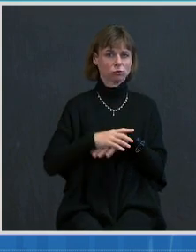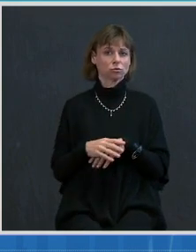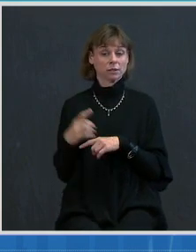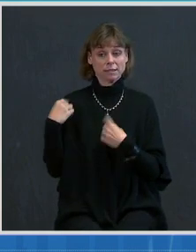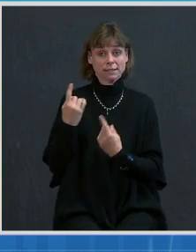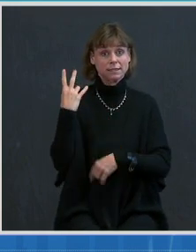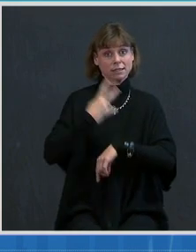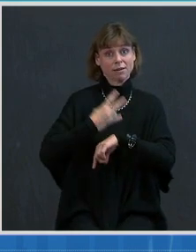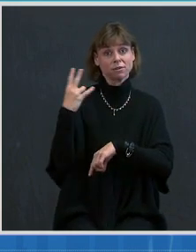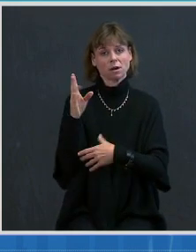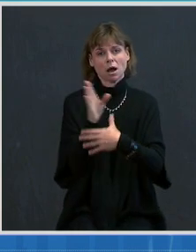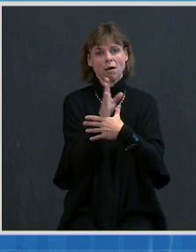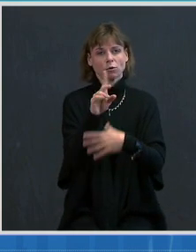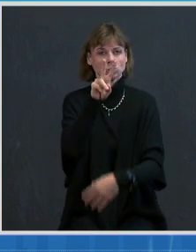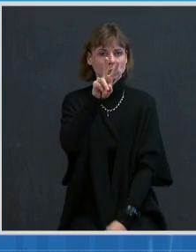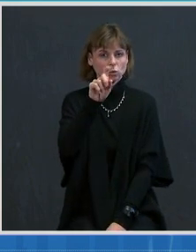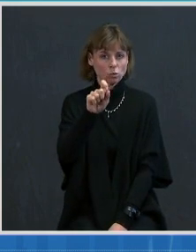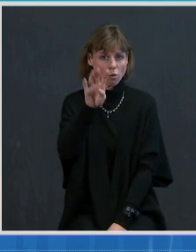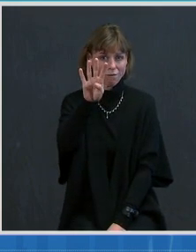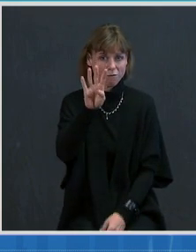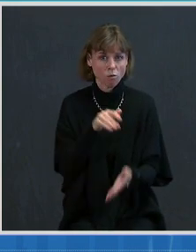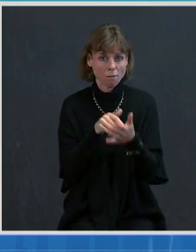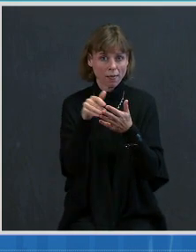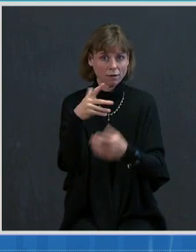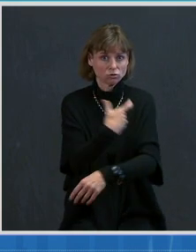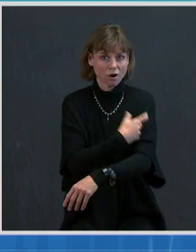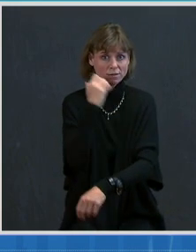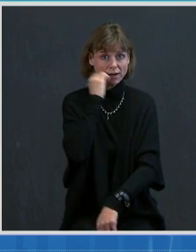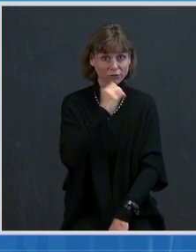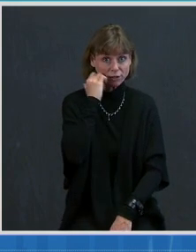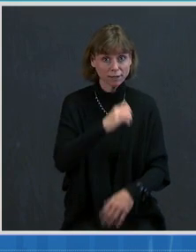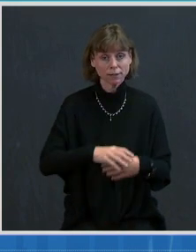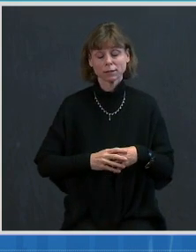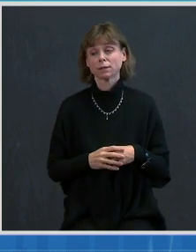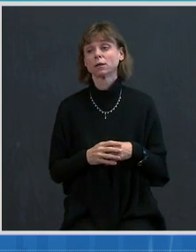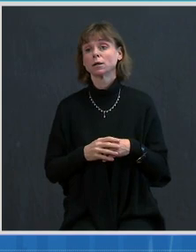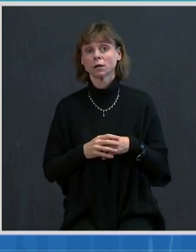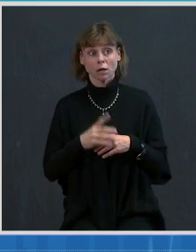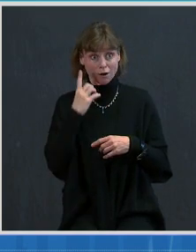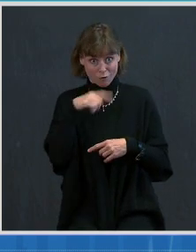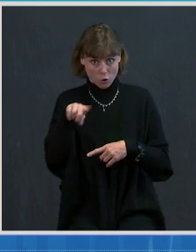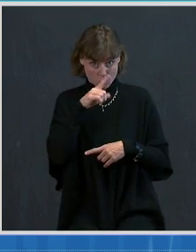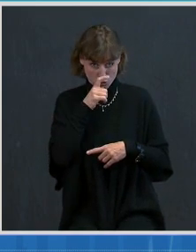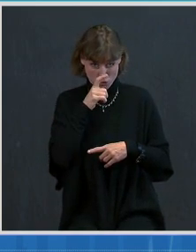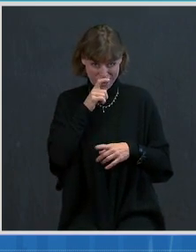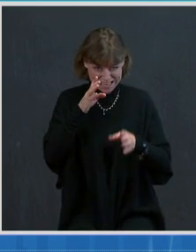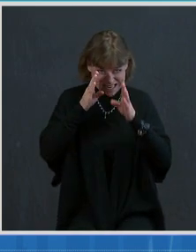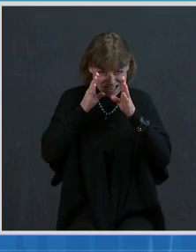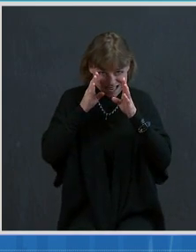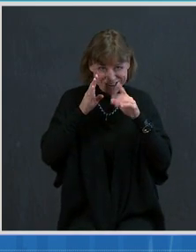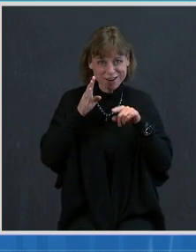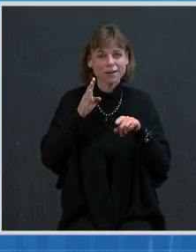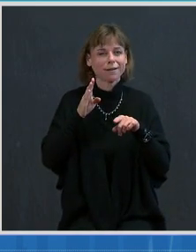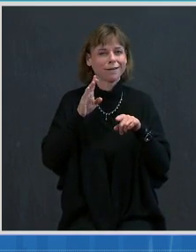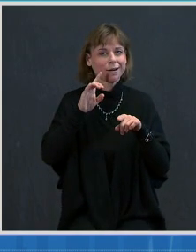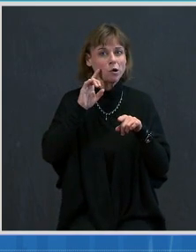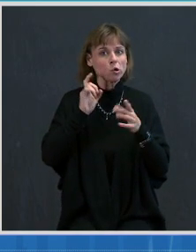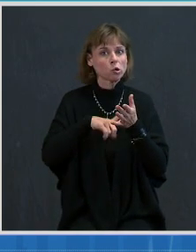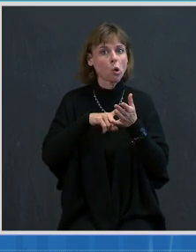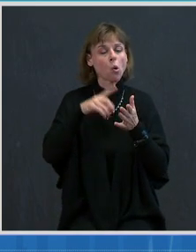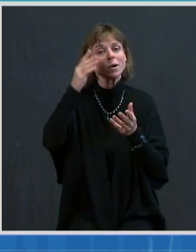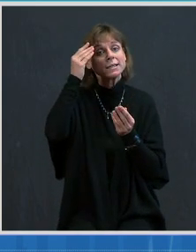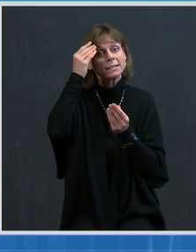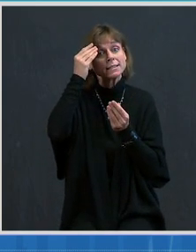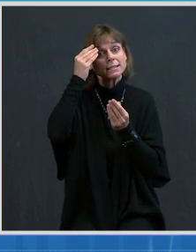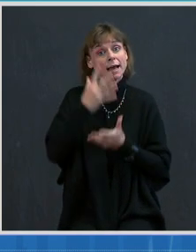.4 million shots per day. For those who pay extremely close attention, there was a delay in data syncing over